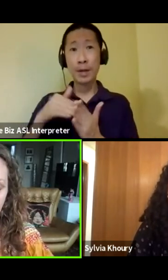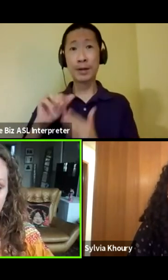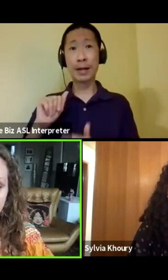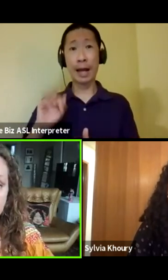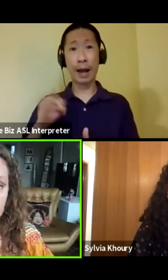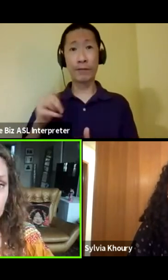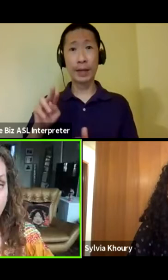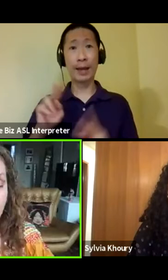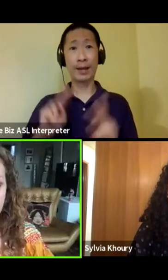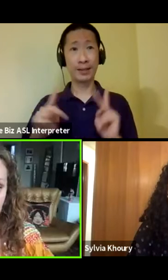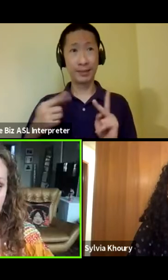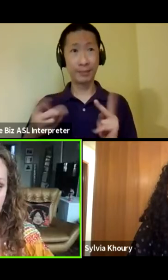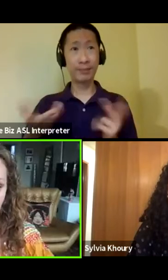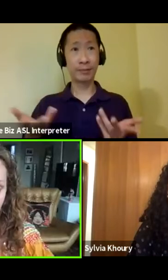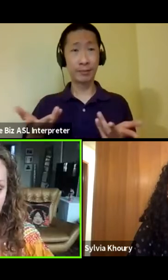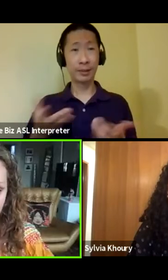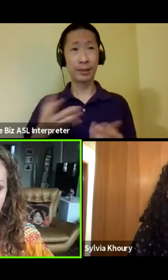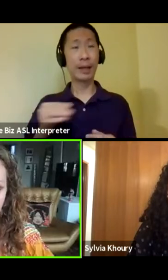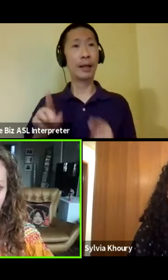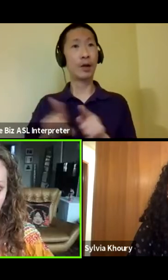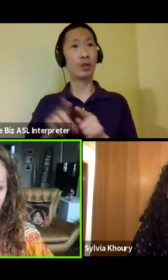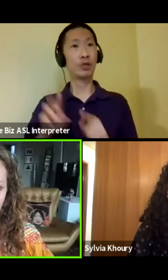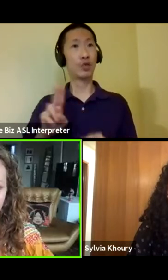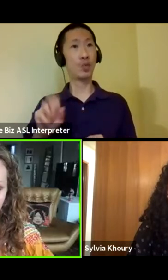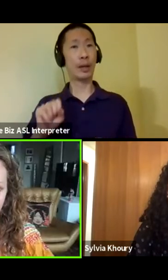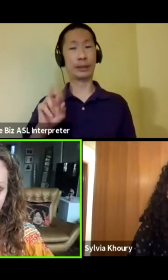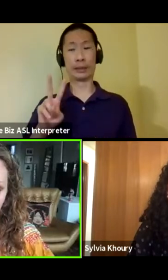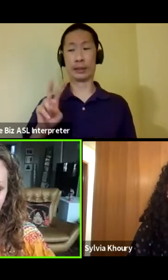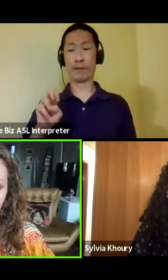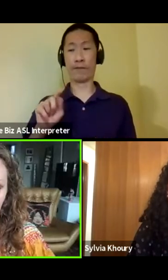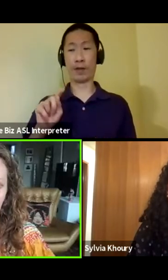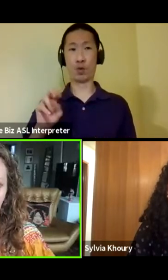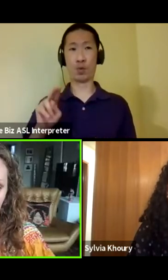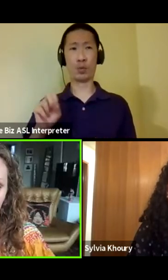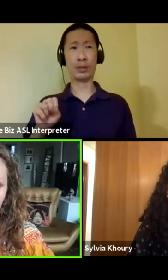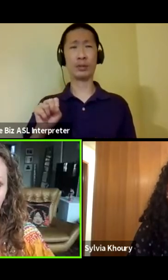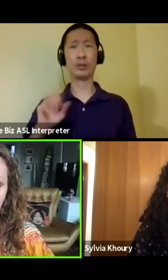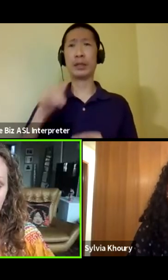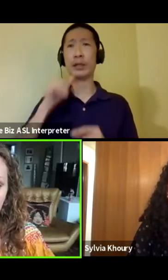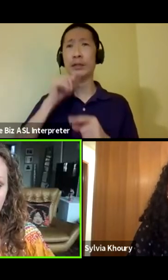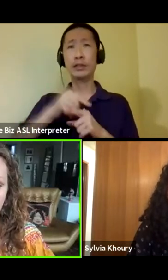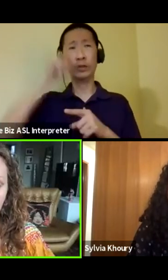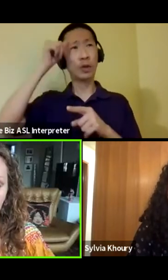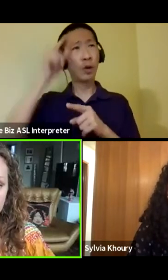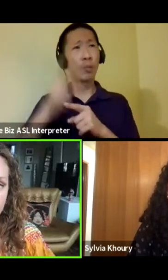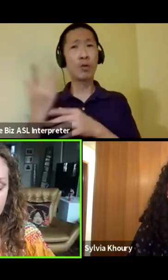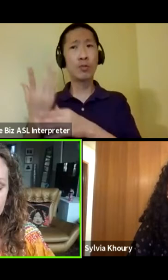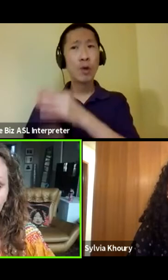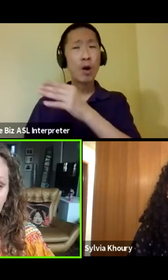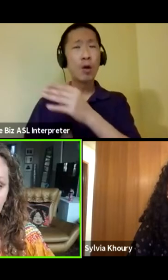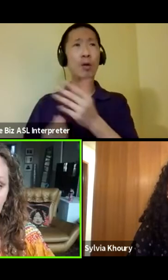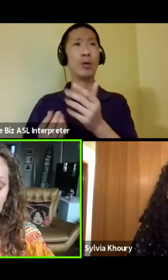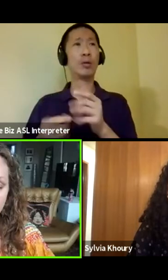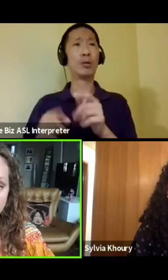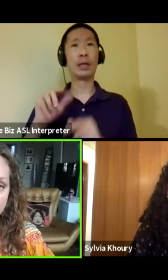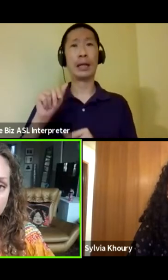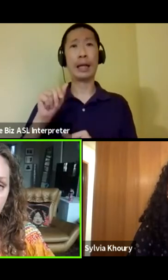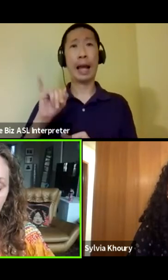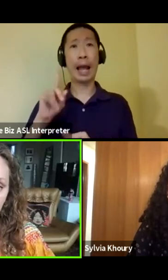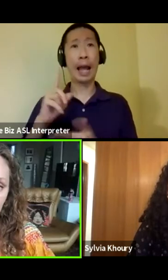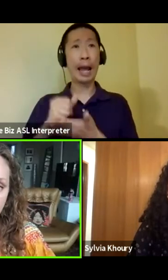about, as well as the U.S. veterans who have lost brothers, sisters, and aid workers.